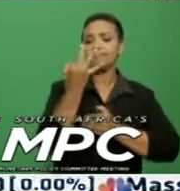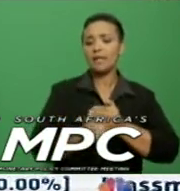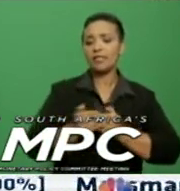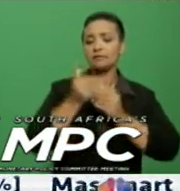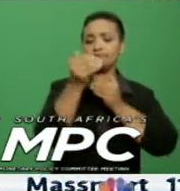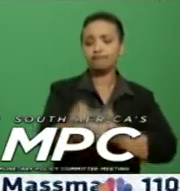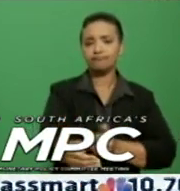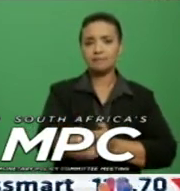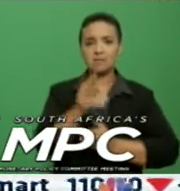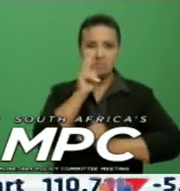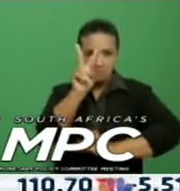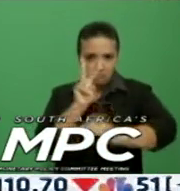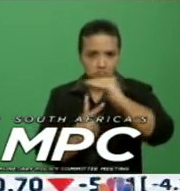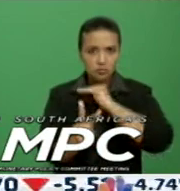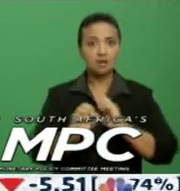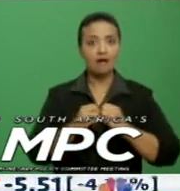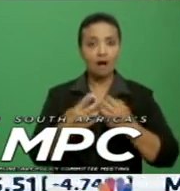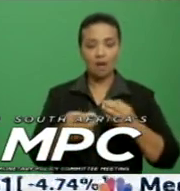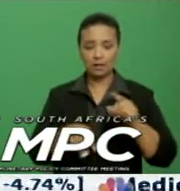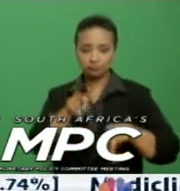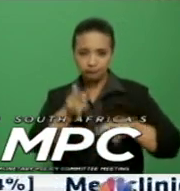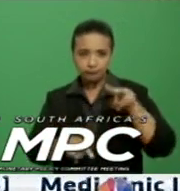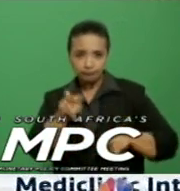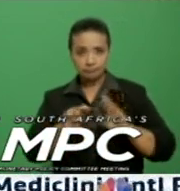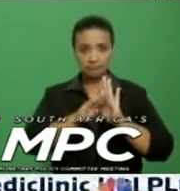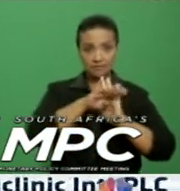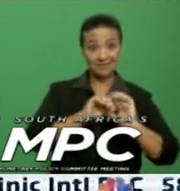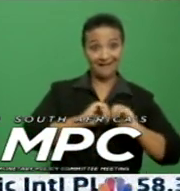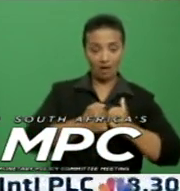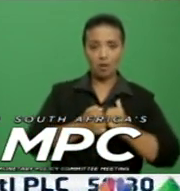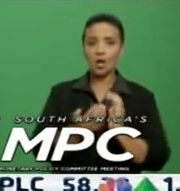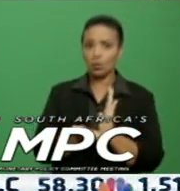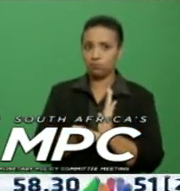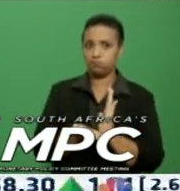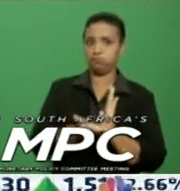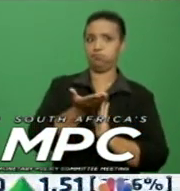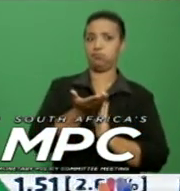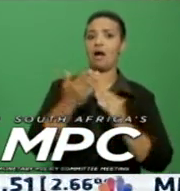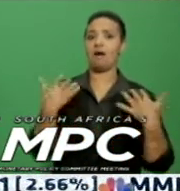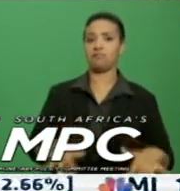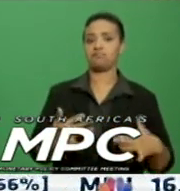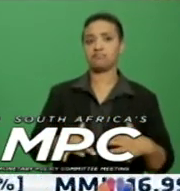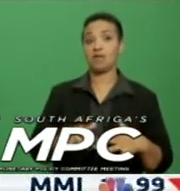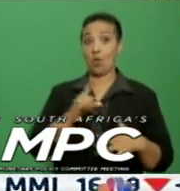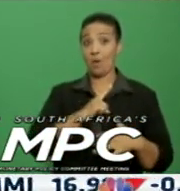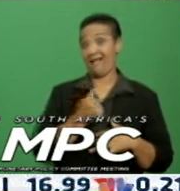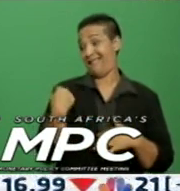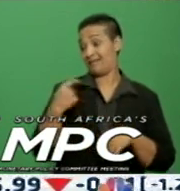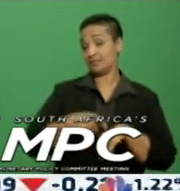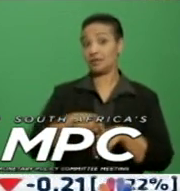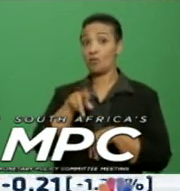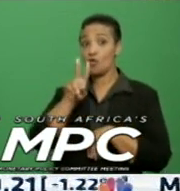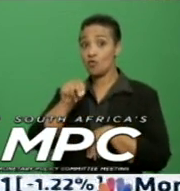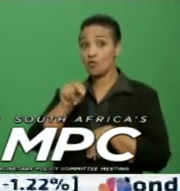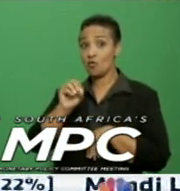by the sub-quartal projection model, the QPM, has improved significantly since the previous